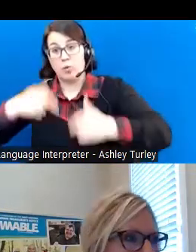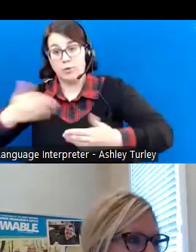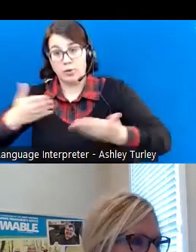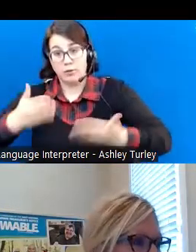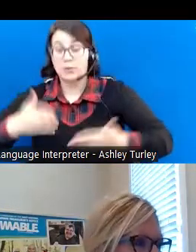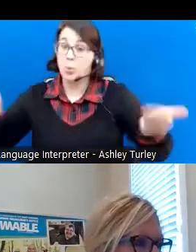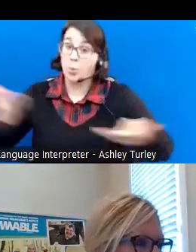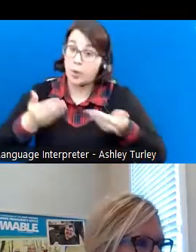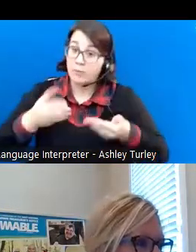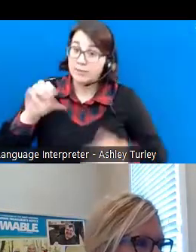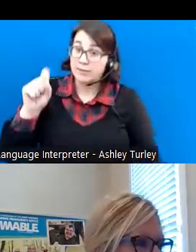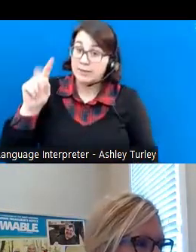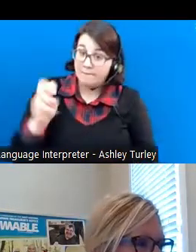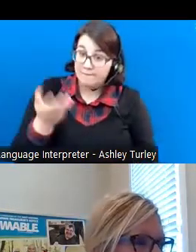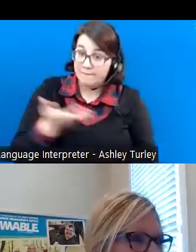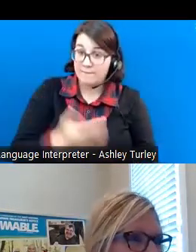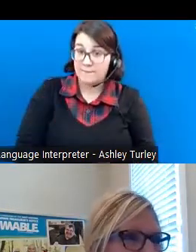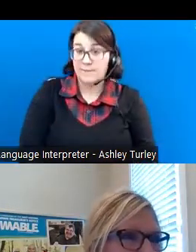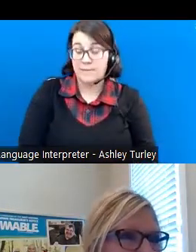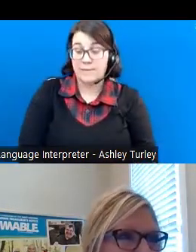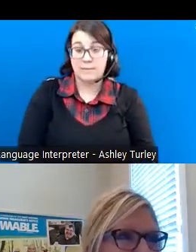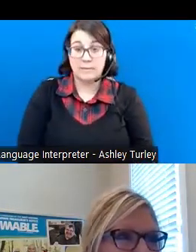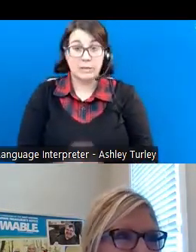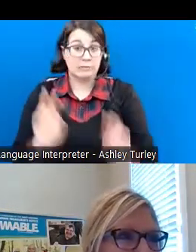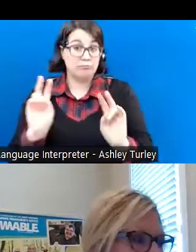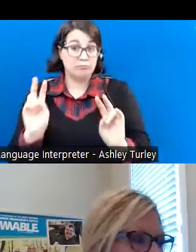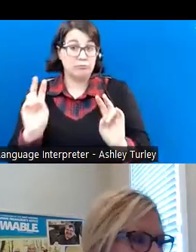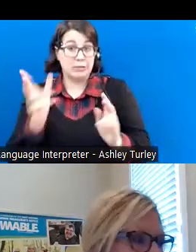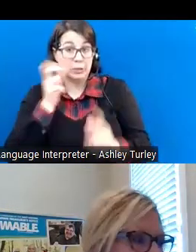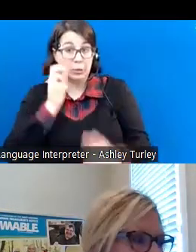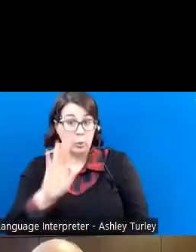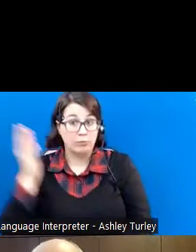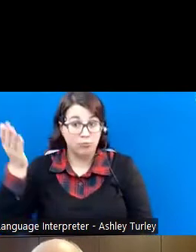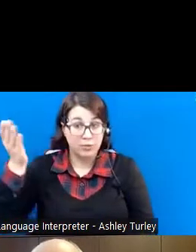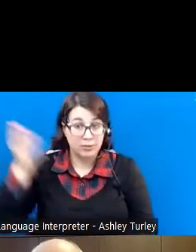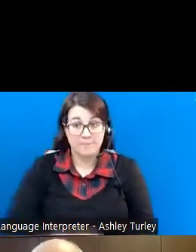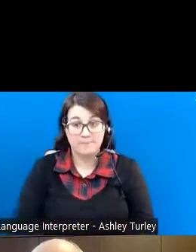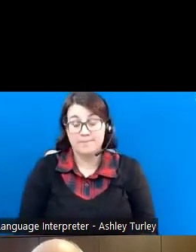welcome, Steve. Looking forward to hearing your presentation.